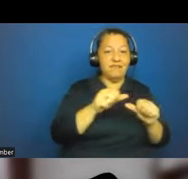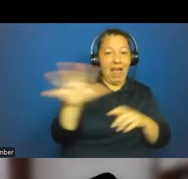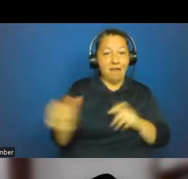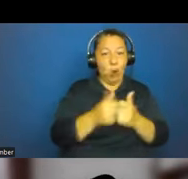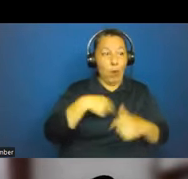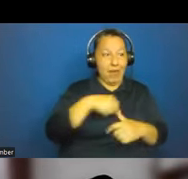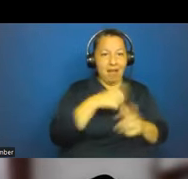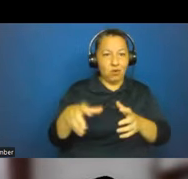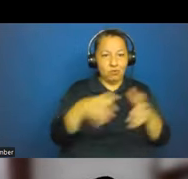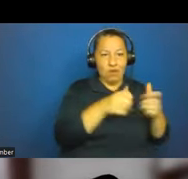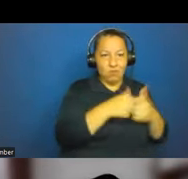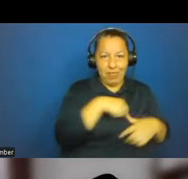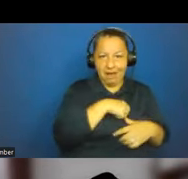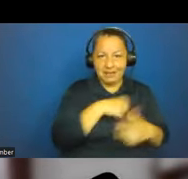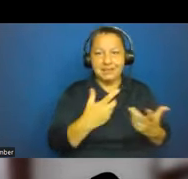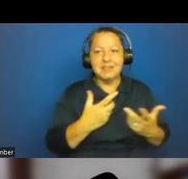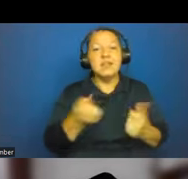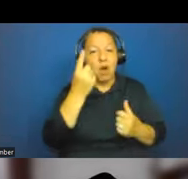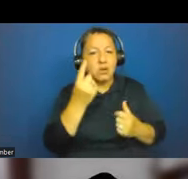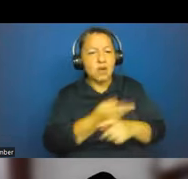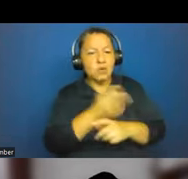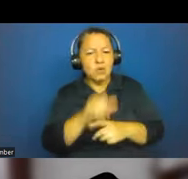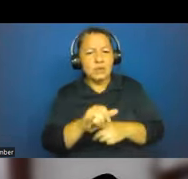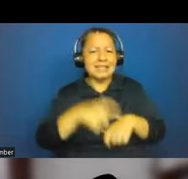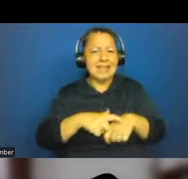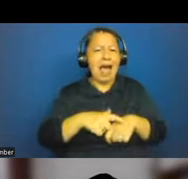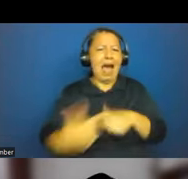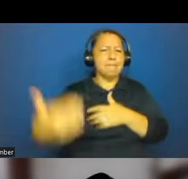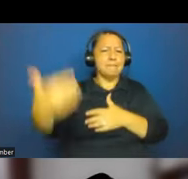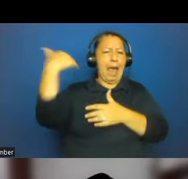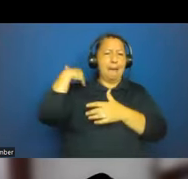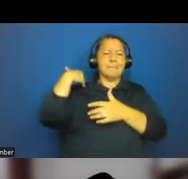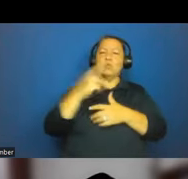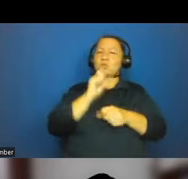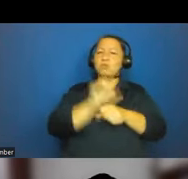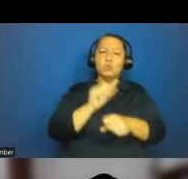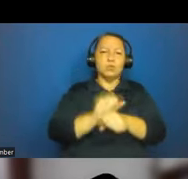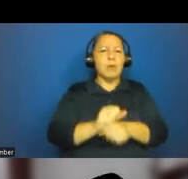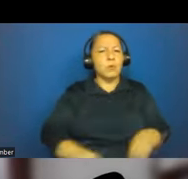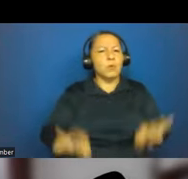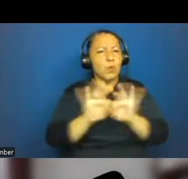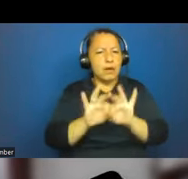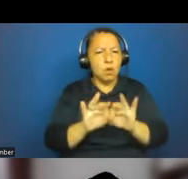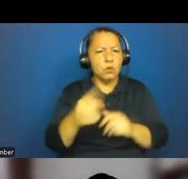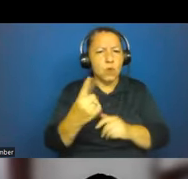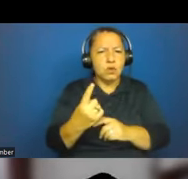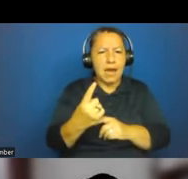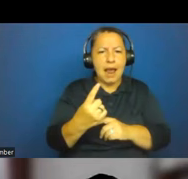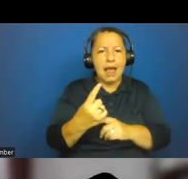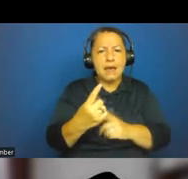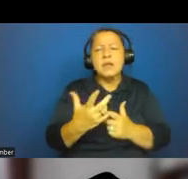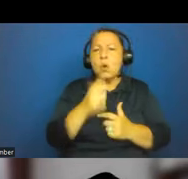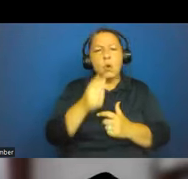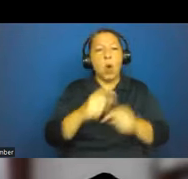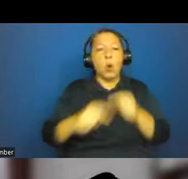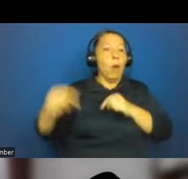time depth is really critical. Longitudinal perspectives are really critical to understanding malaria. Now, we're not going back as far as